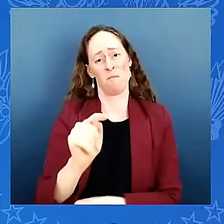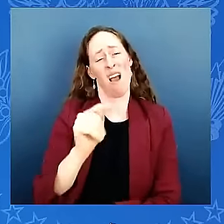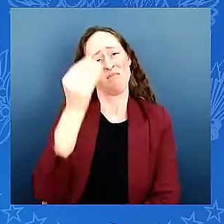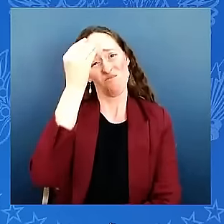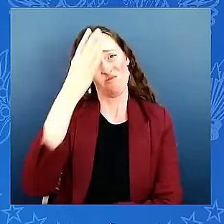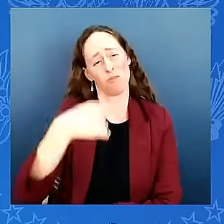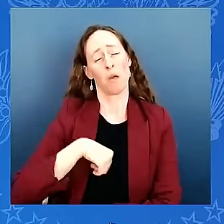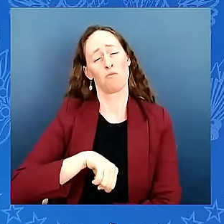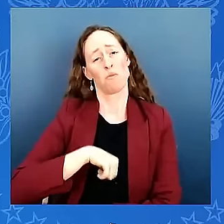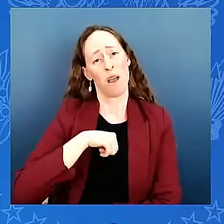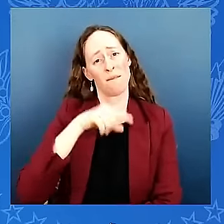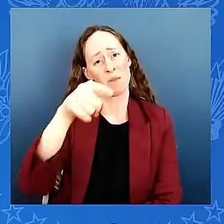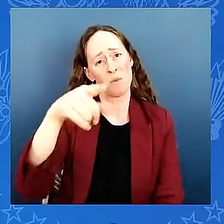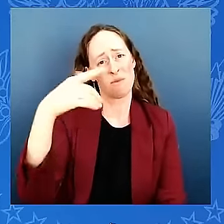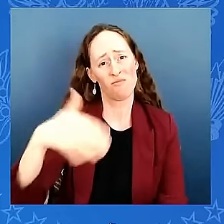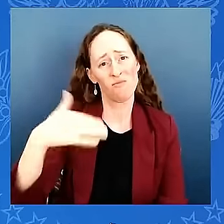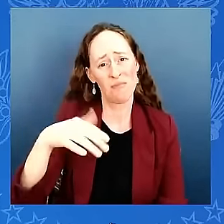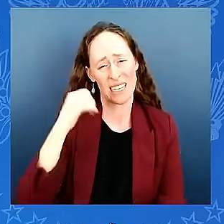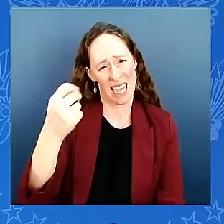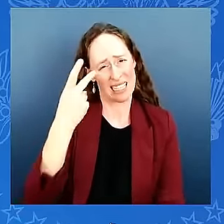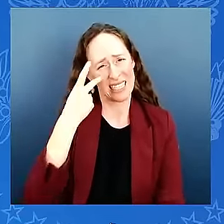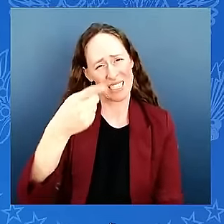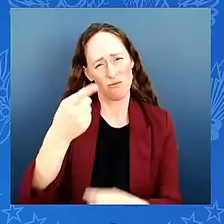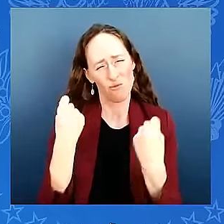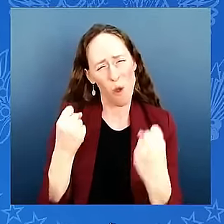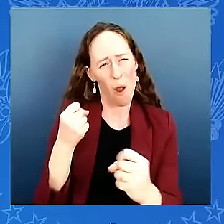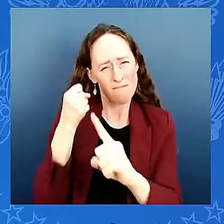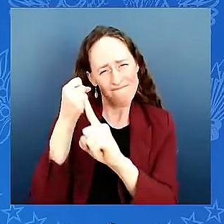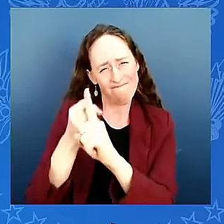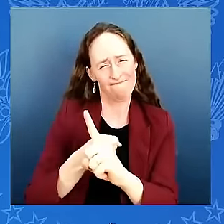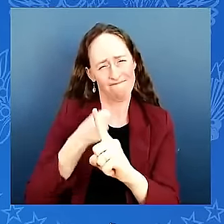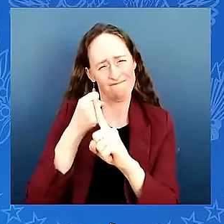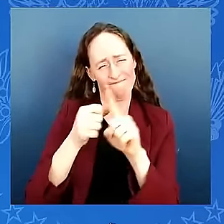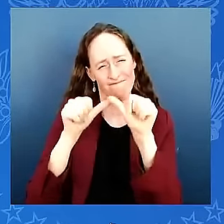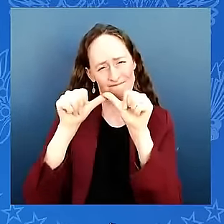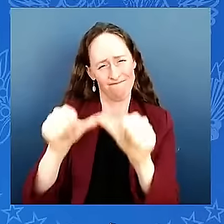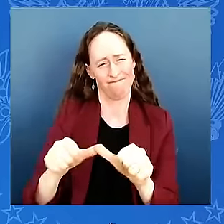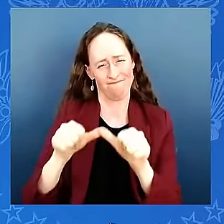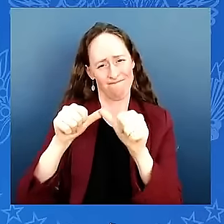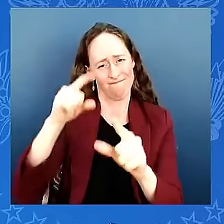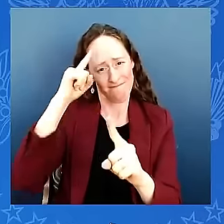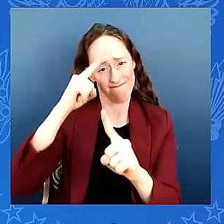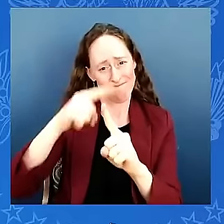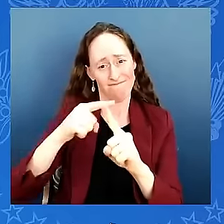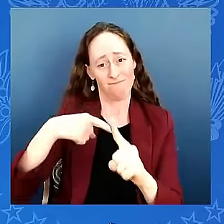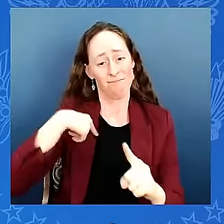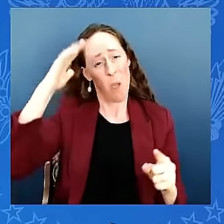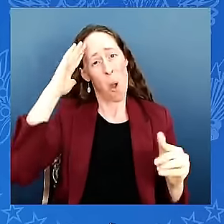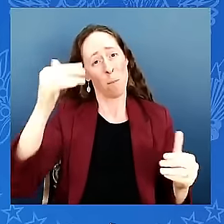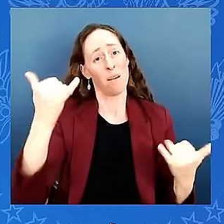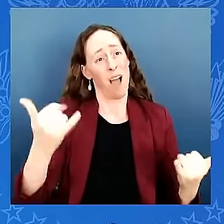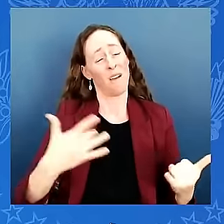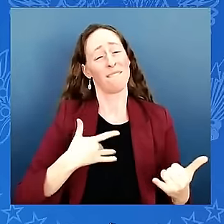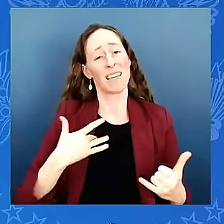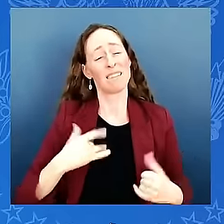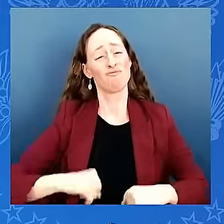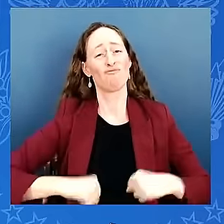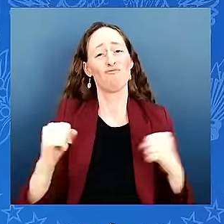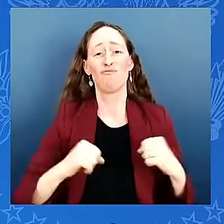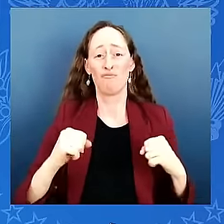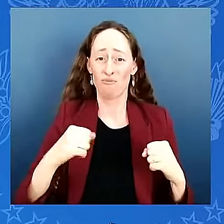and you look great i hope it's i hope you feel as good as you look well i am so grateful i can't even